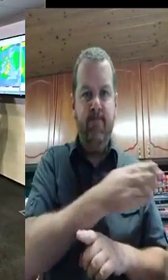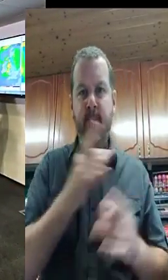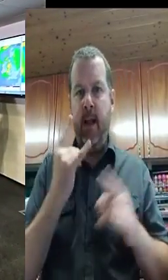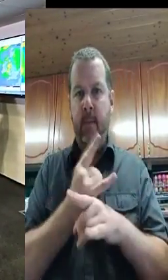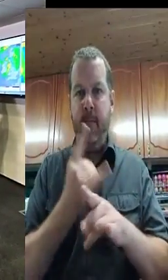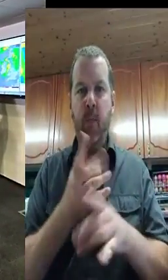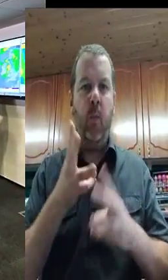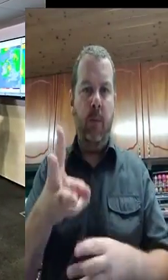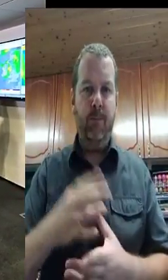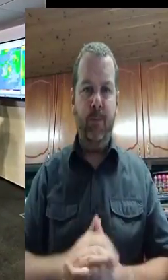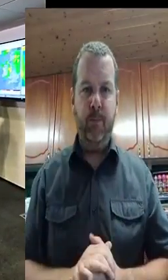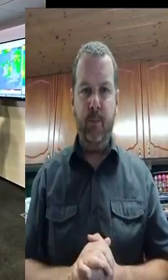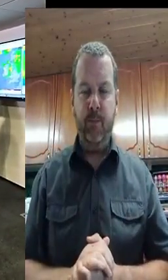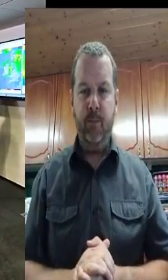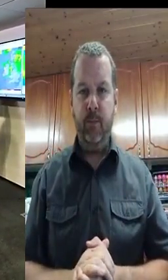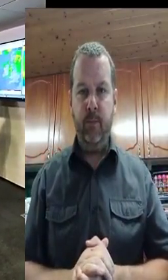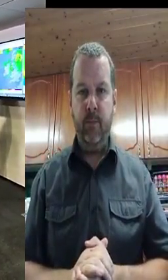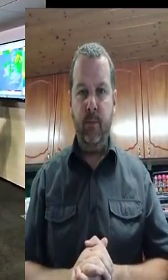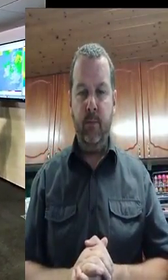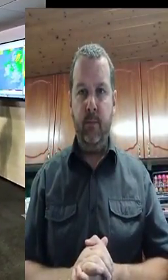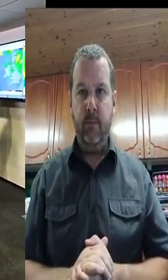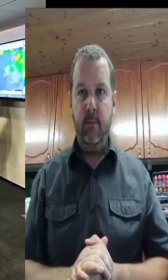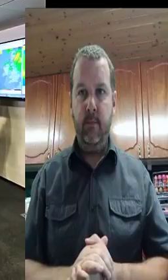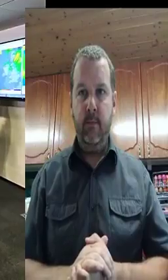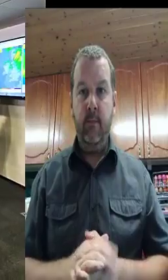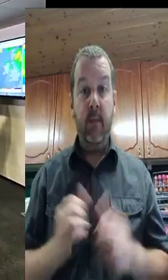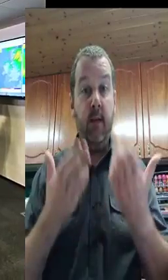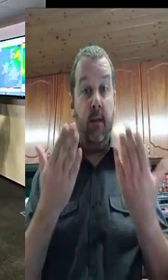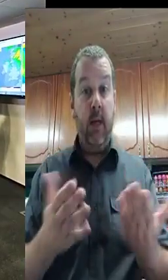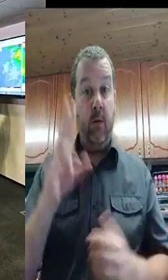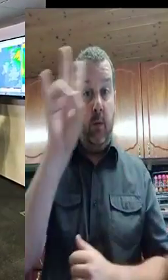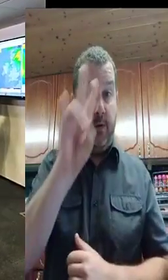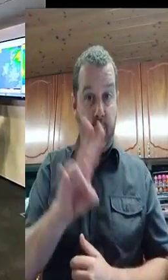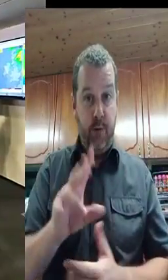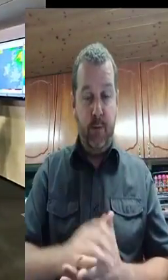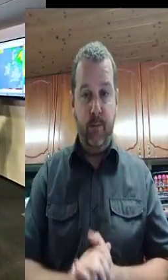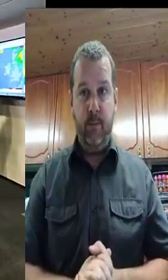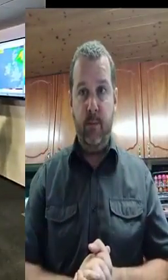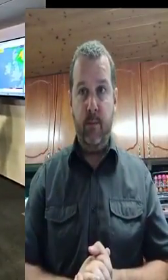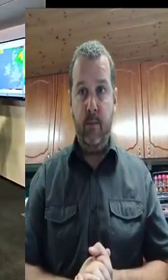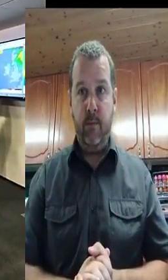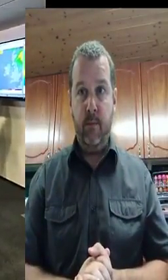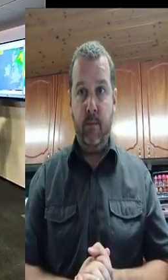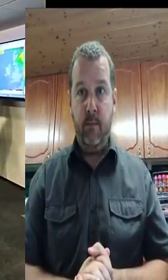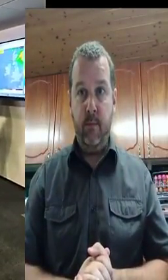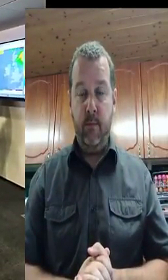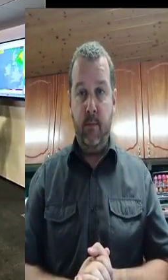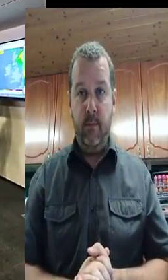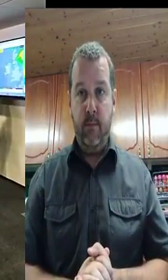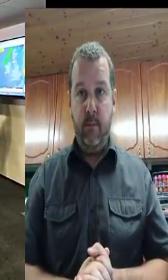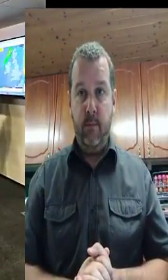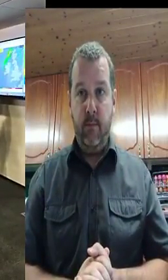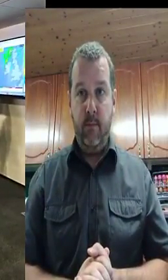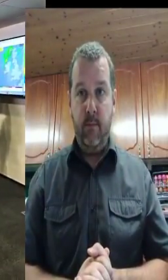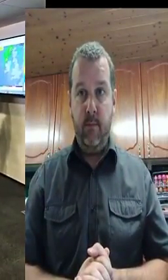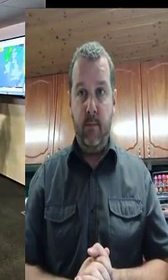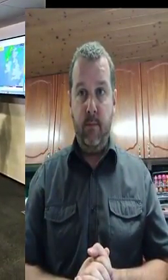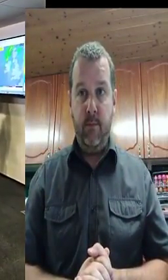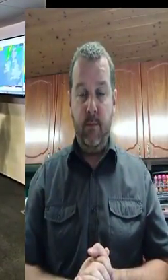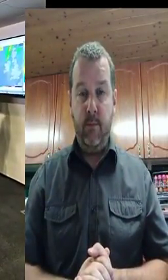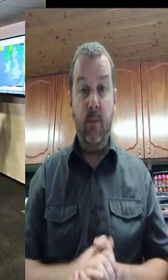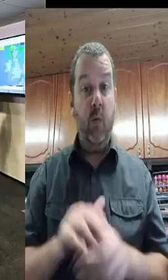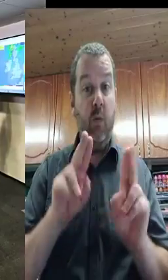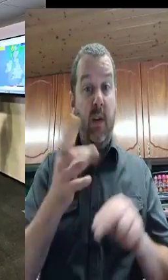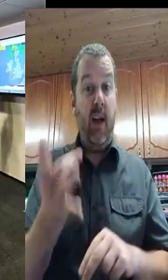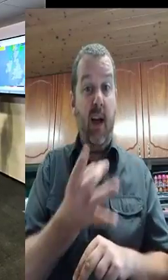But at this stage, it looks like it's either going to move up the centre of the country or just on the west coast. Which means that the east coast would be spared the